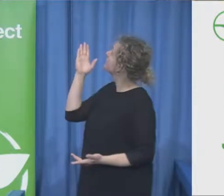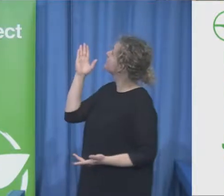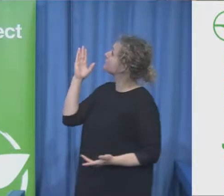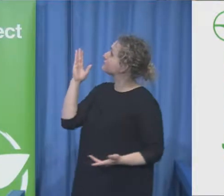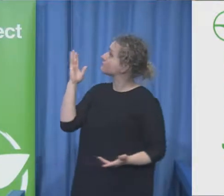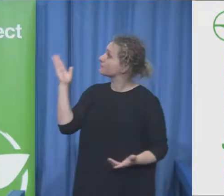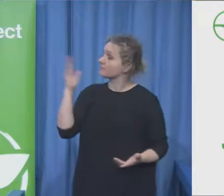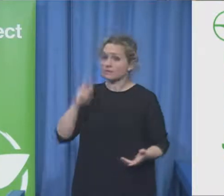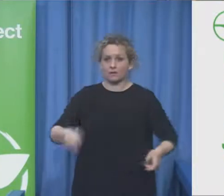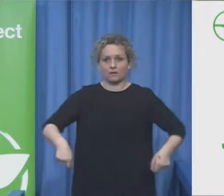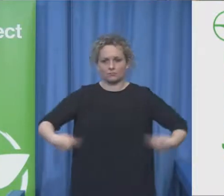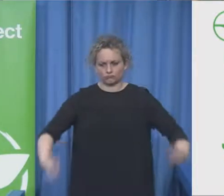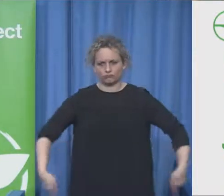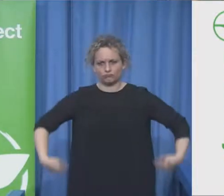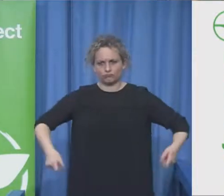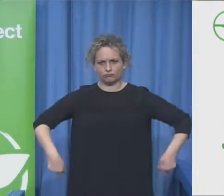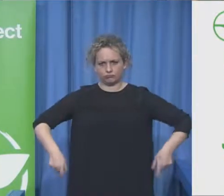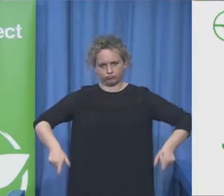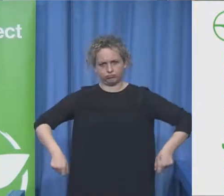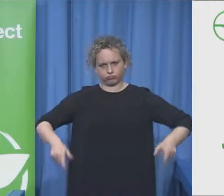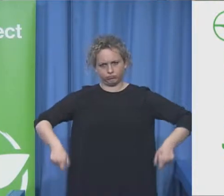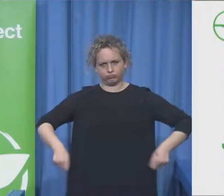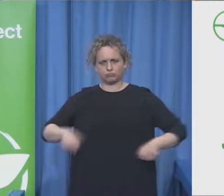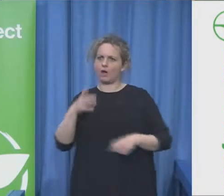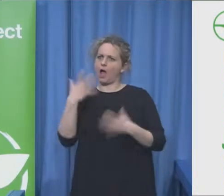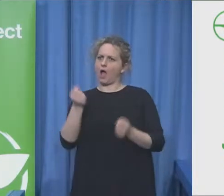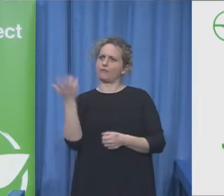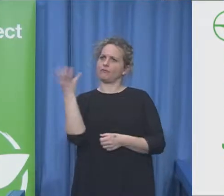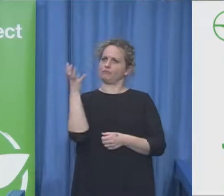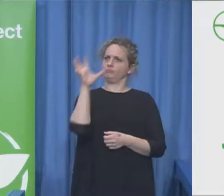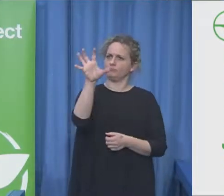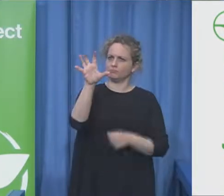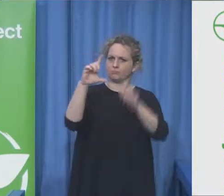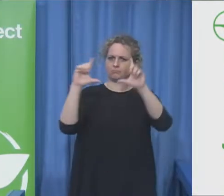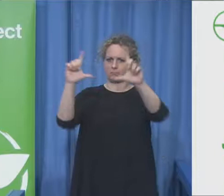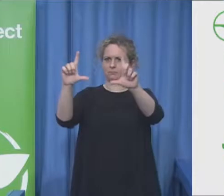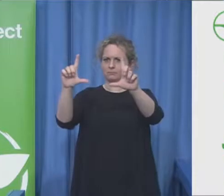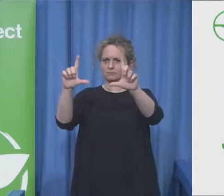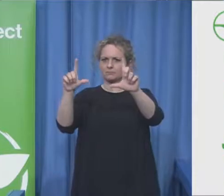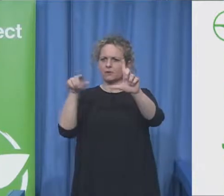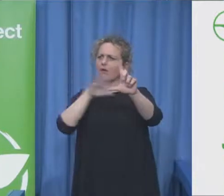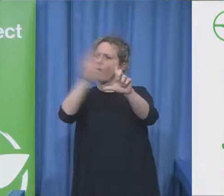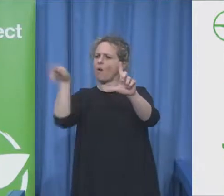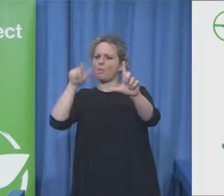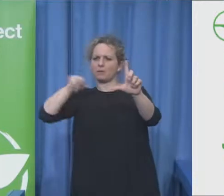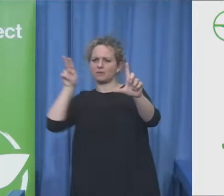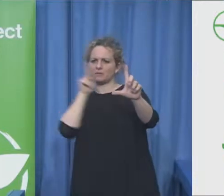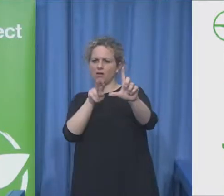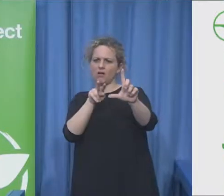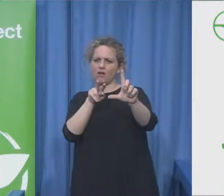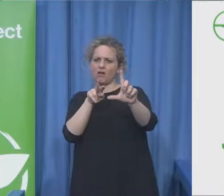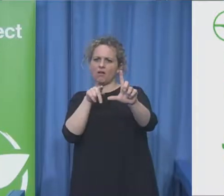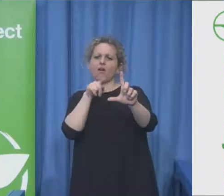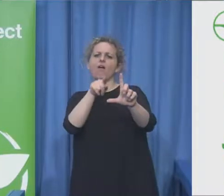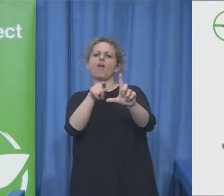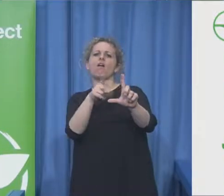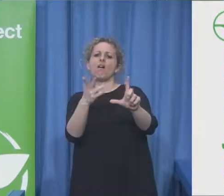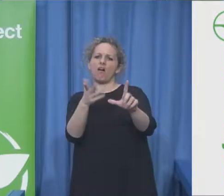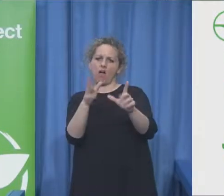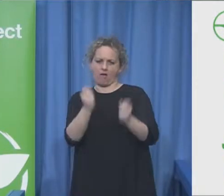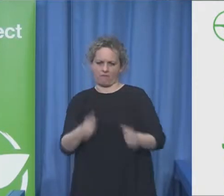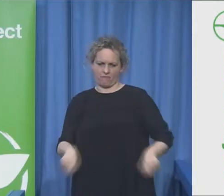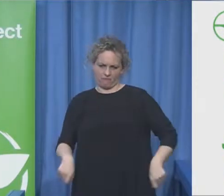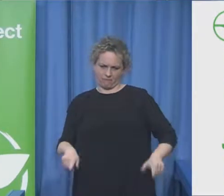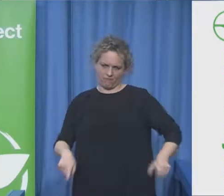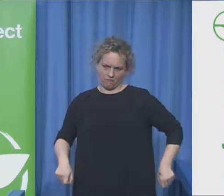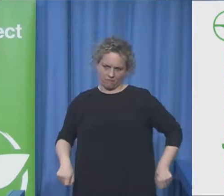disabled right when the wheelchair was showing and then it showed him just from the waist up and other people call you Mr. President because it was Franklin D. Roosevelt